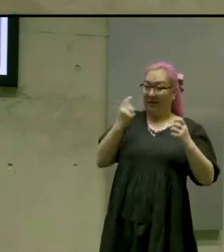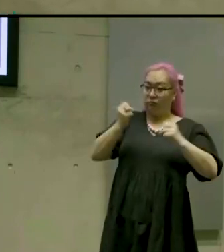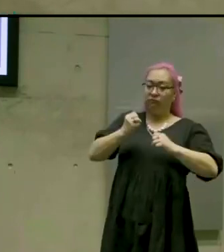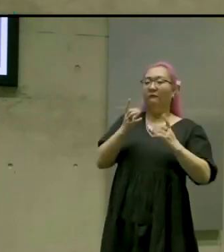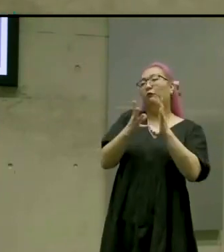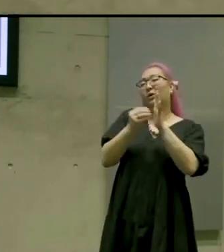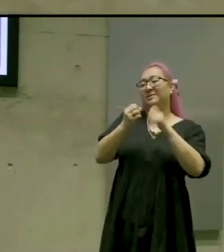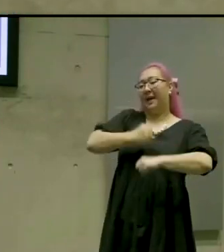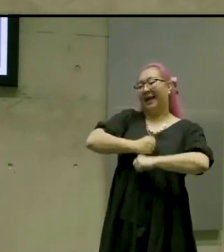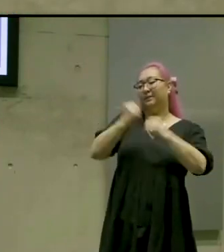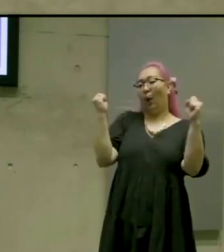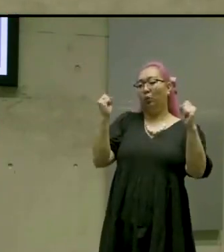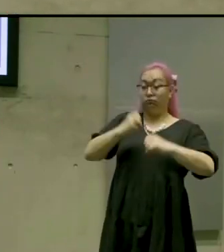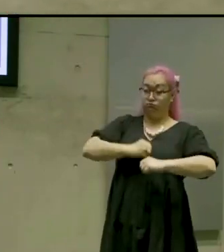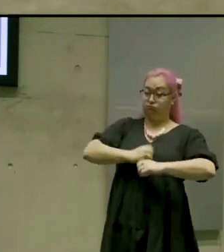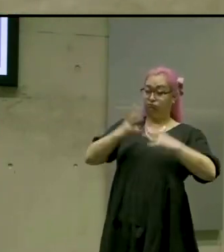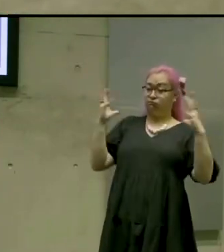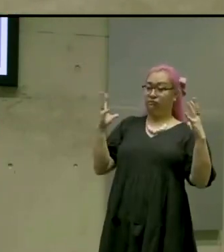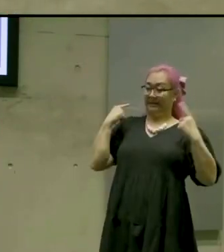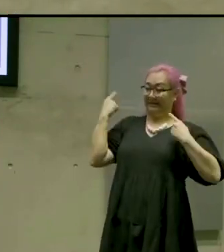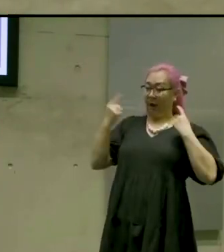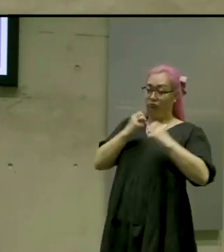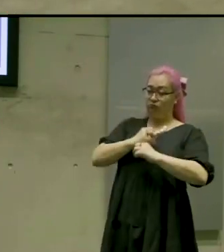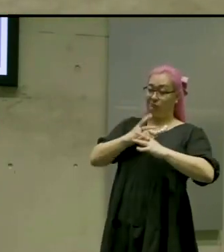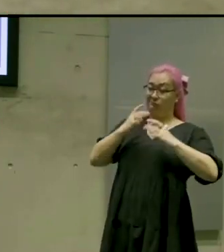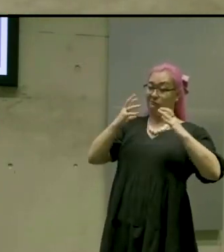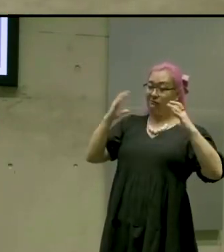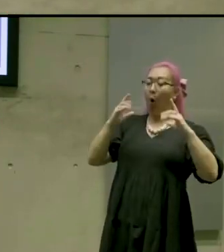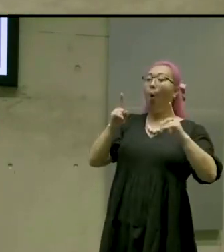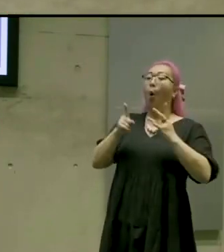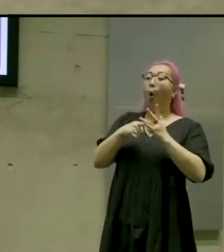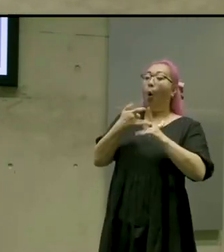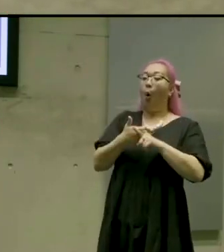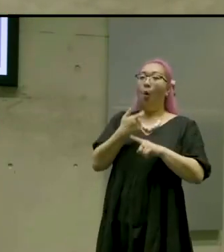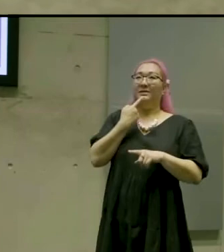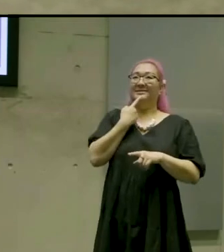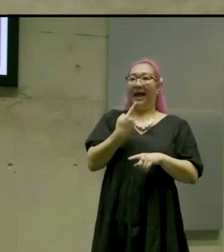sort of were quite creative with that so